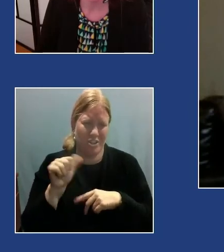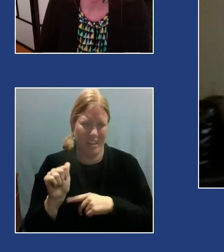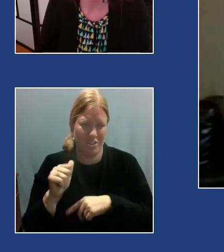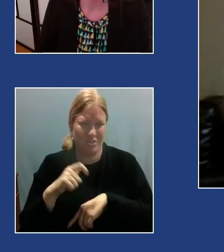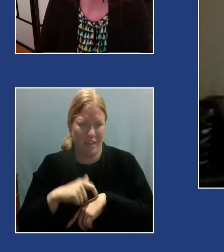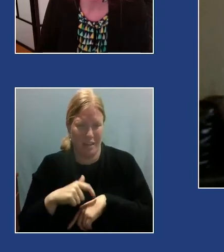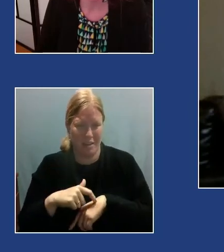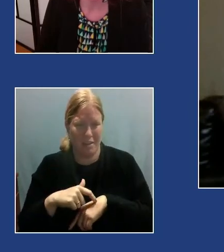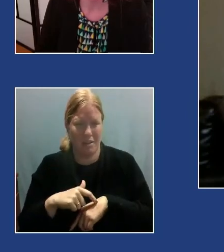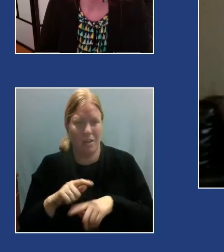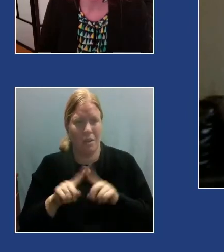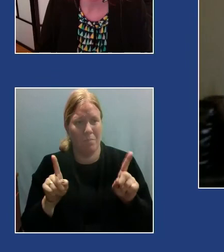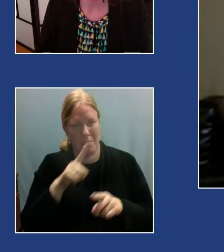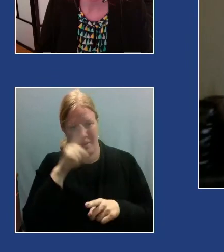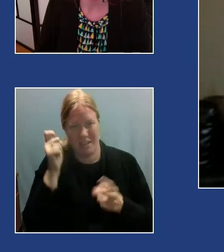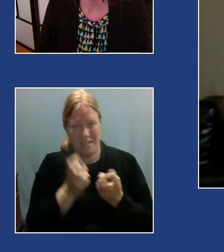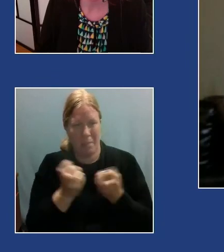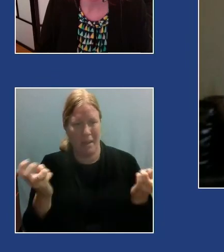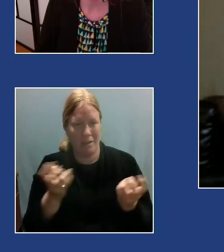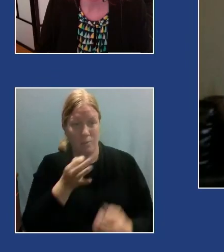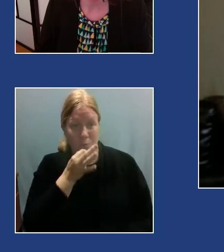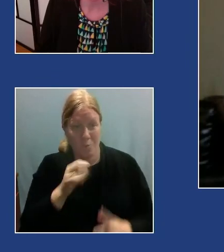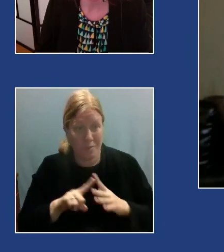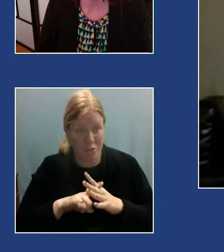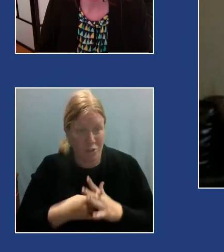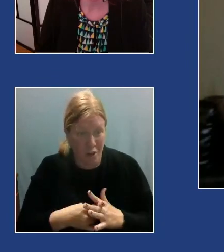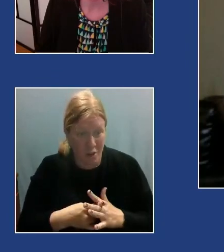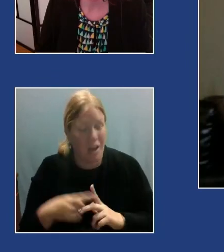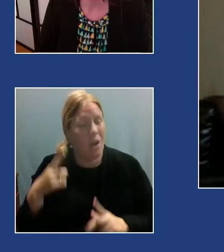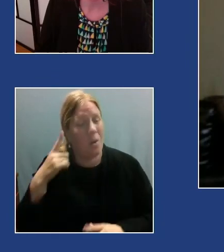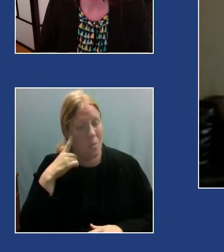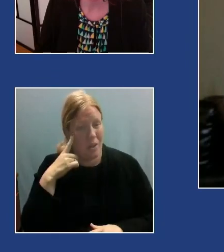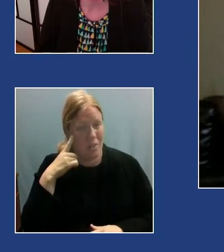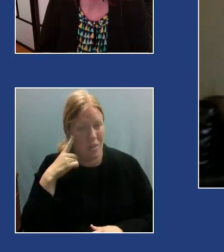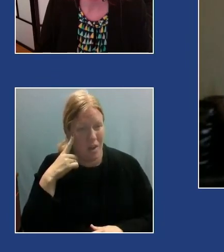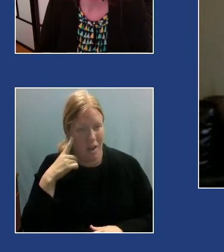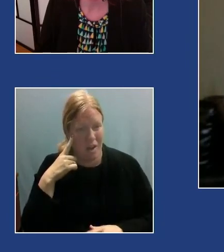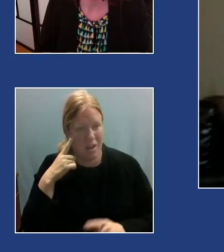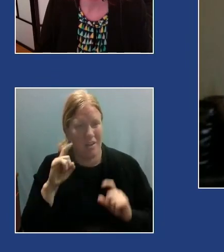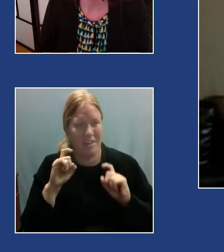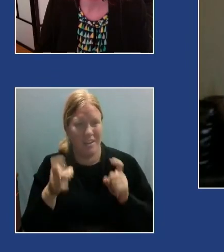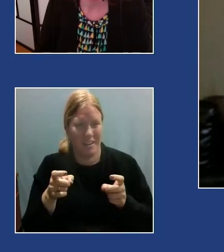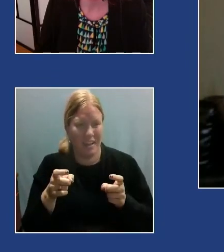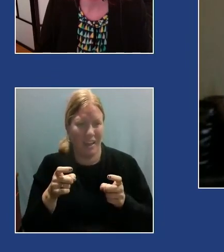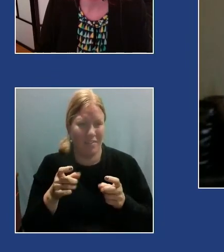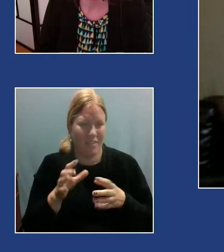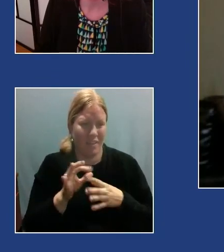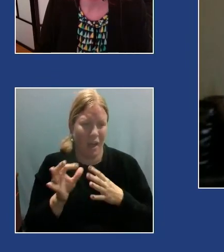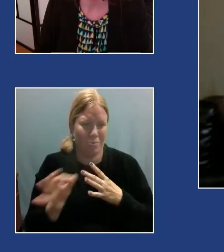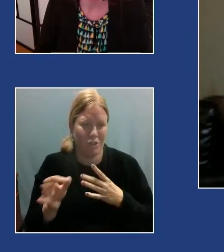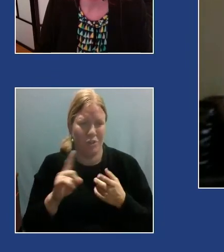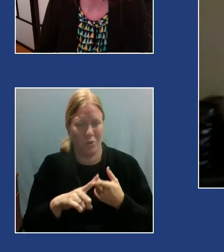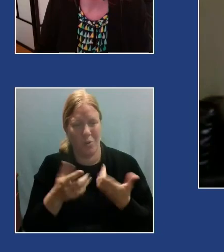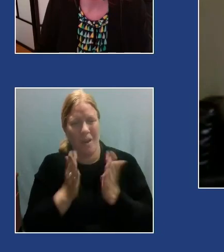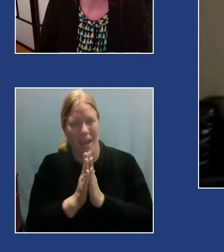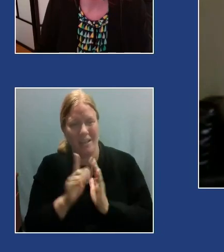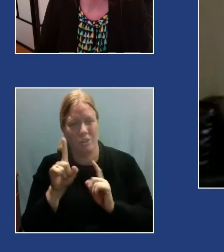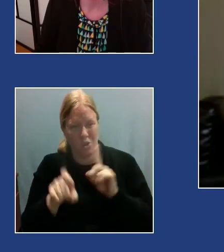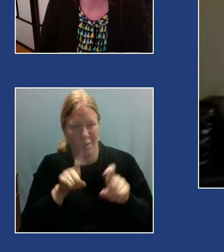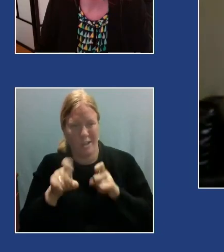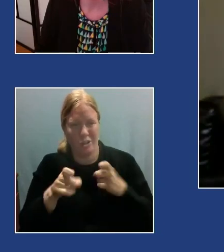since the panel is just about to start, we figured that there would be options to ask the questions during the panel. Your